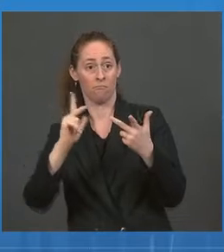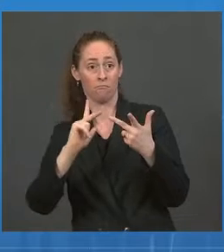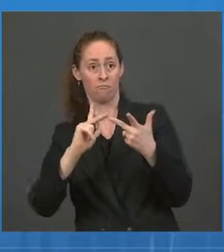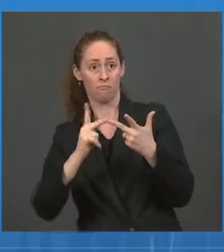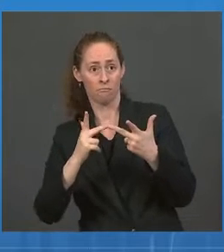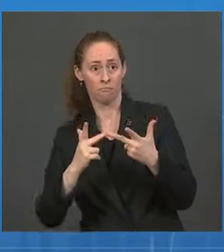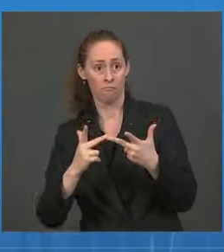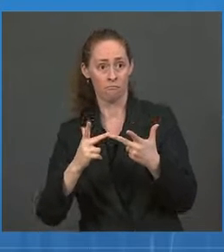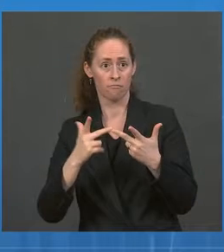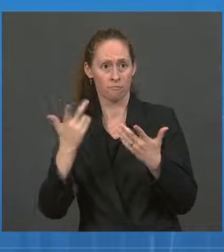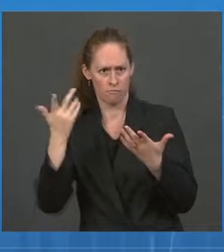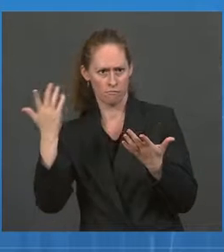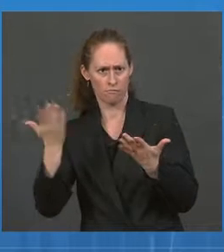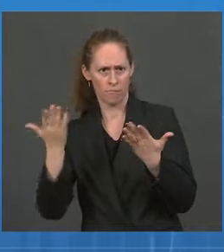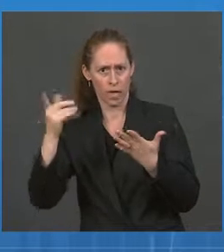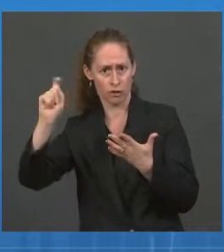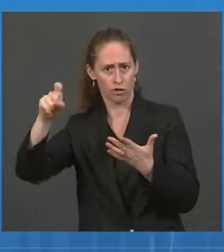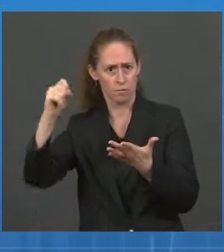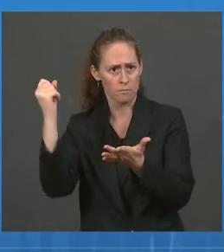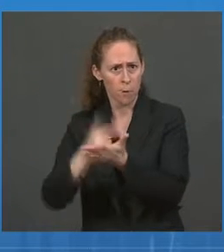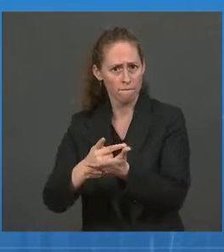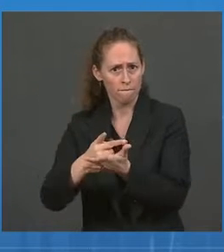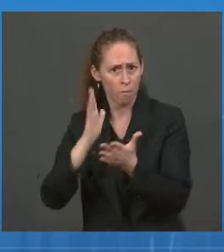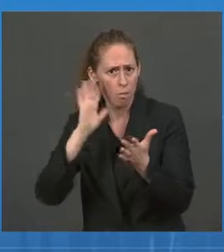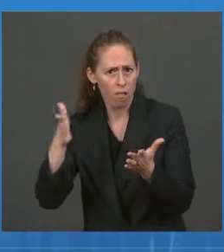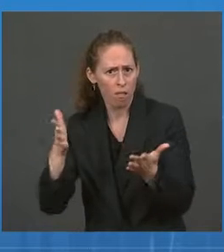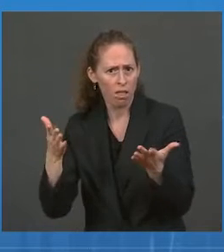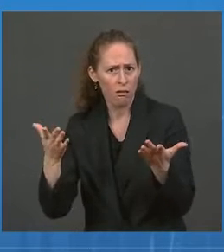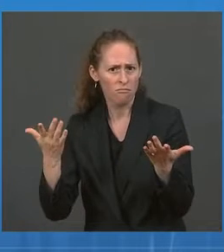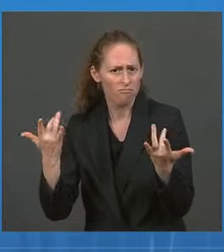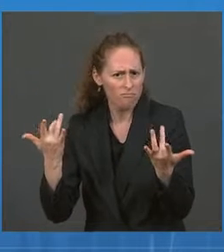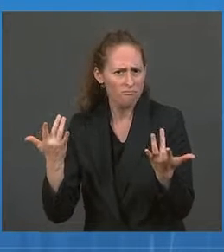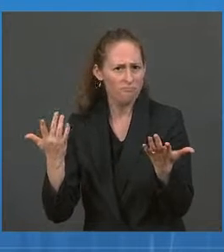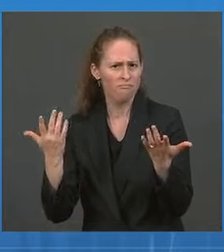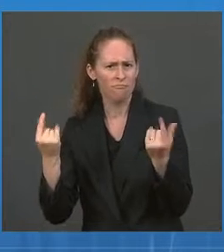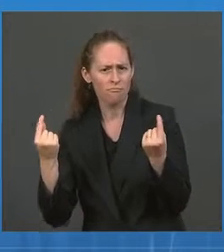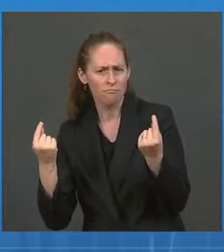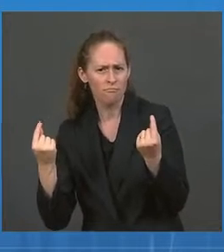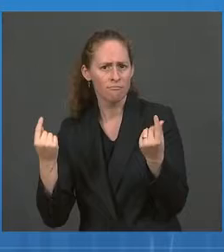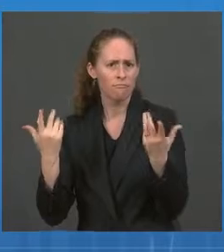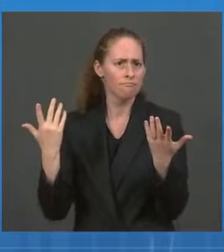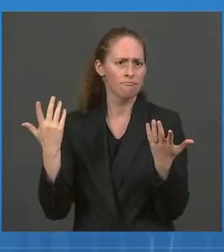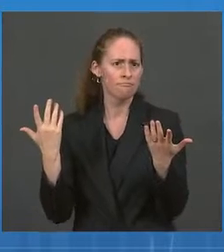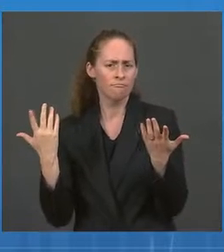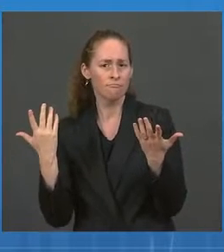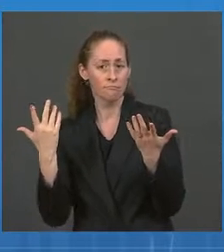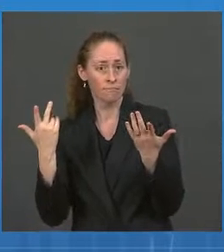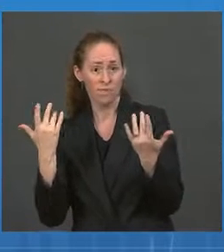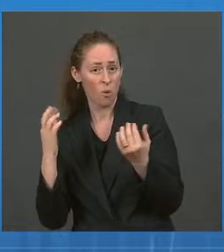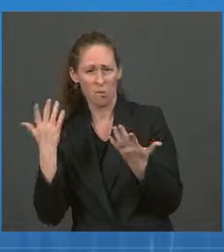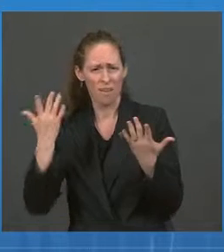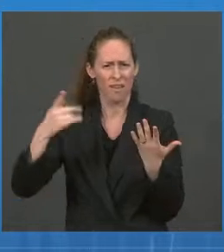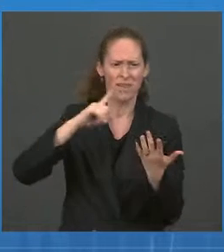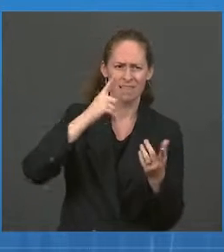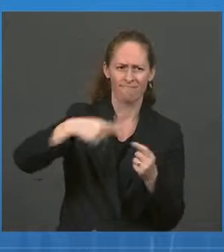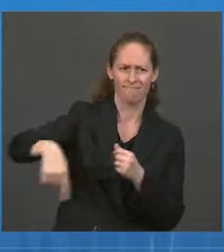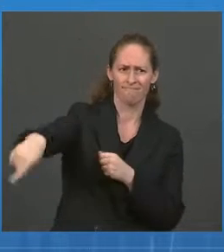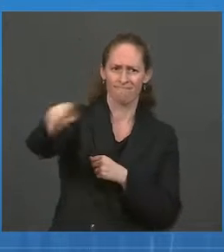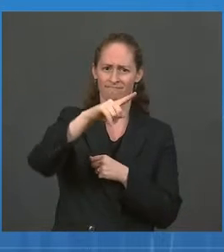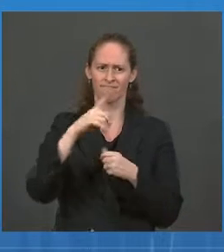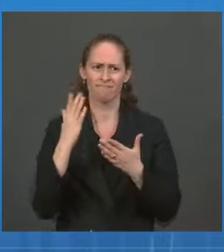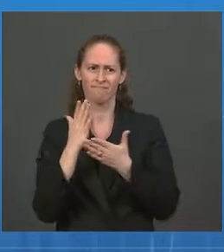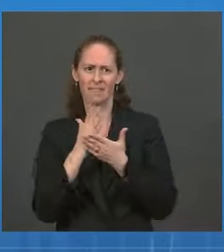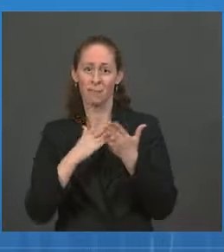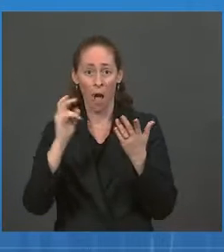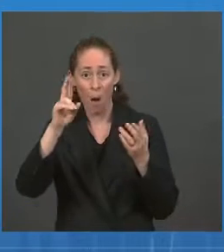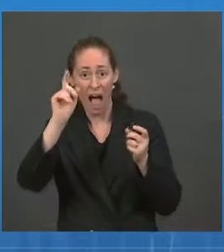similar incentives programs, you know, lotteries and the like, to try to get, convince people to get their third shots? You know, is there a,